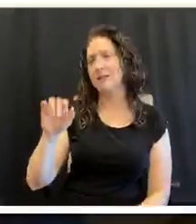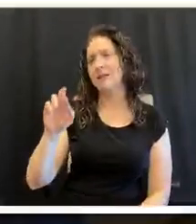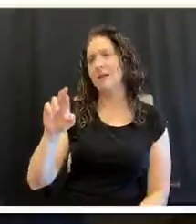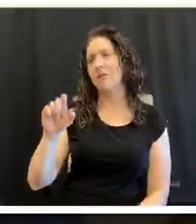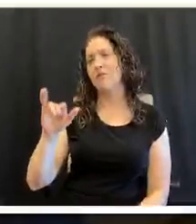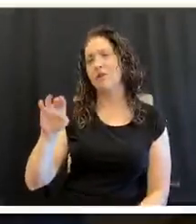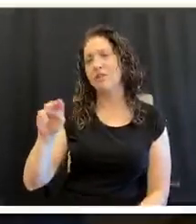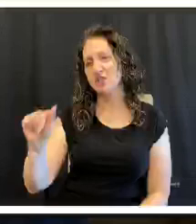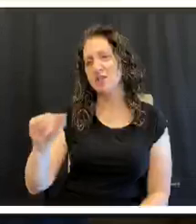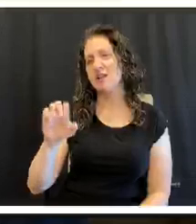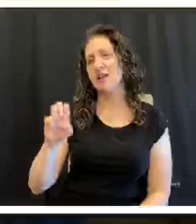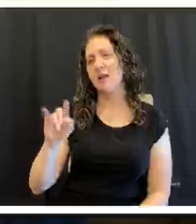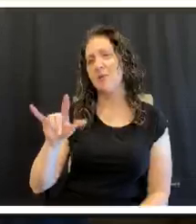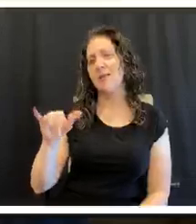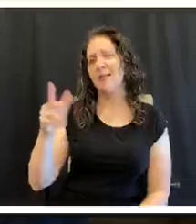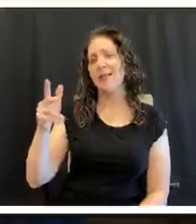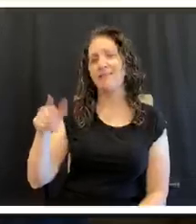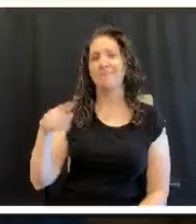They want to say hi to you.